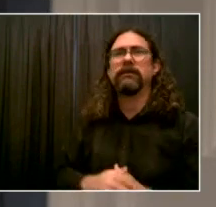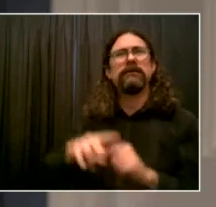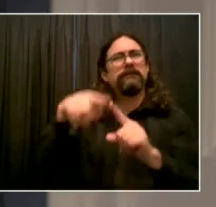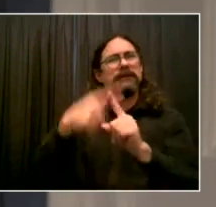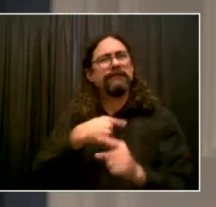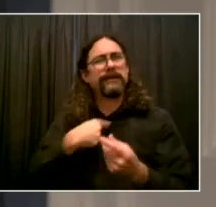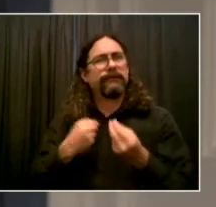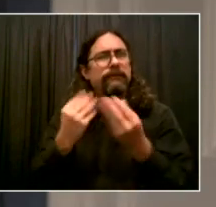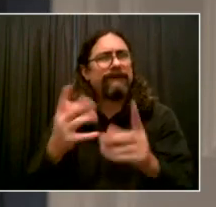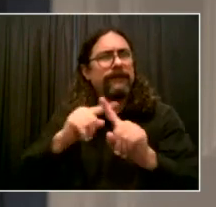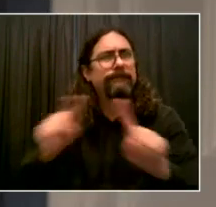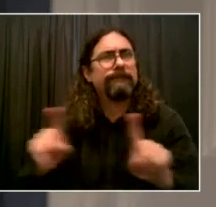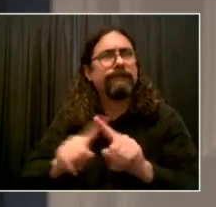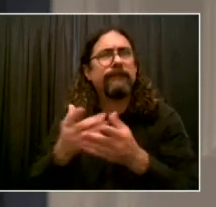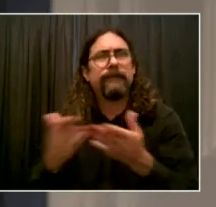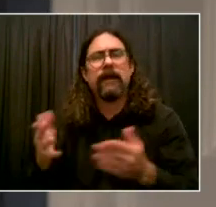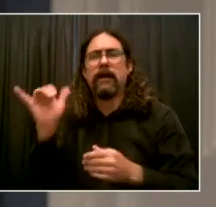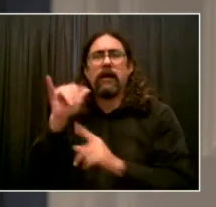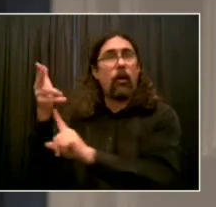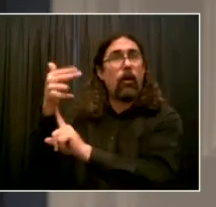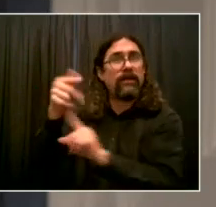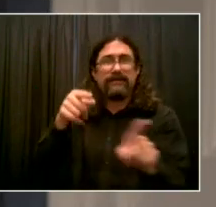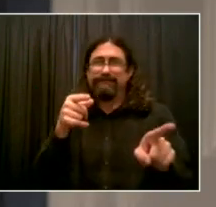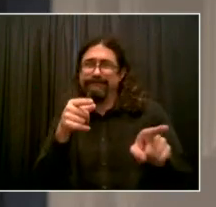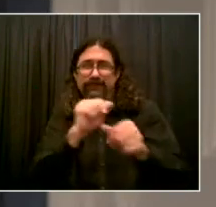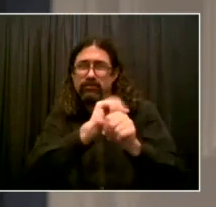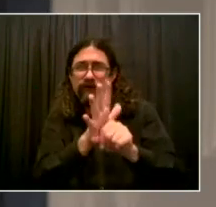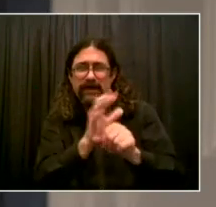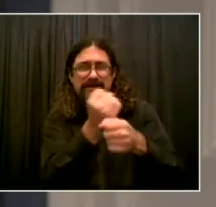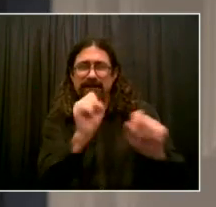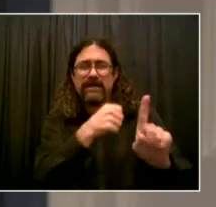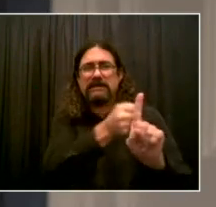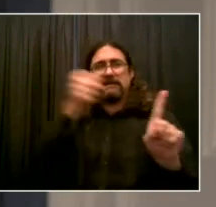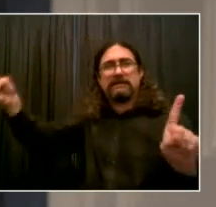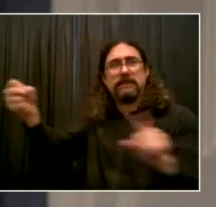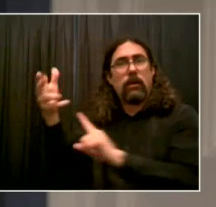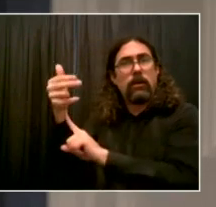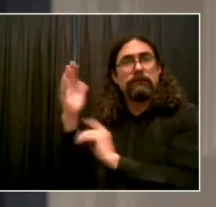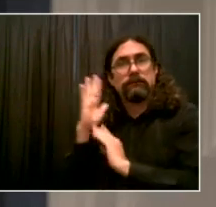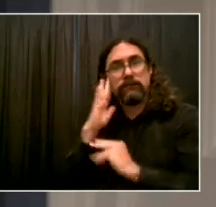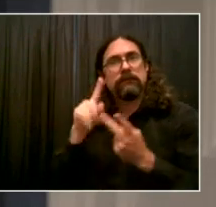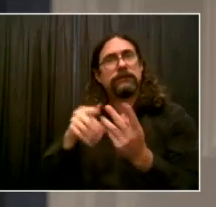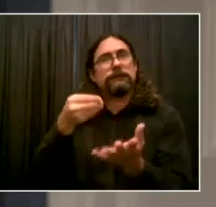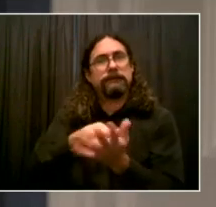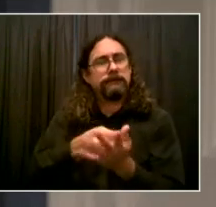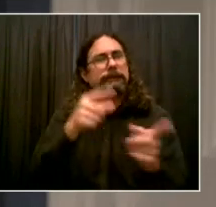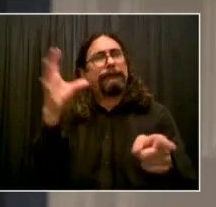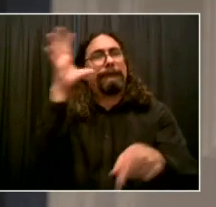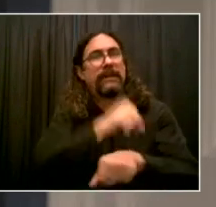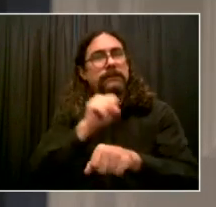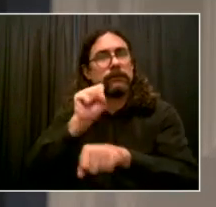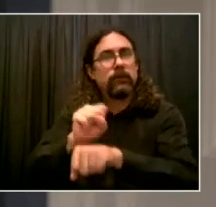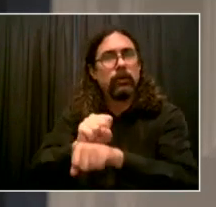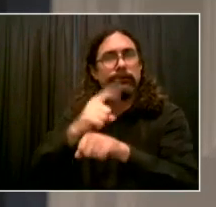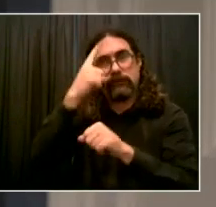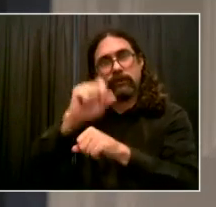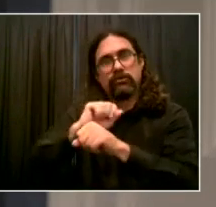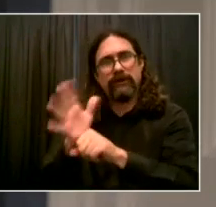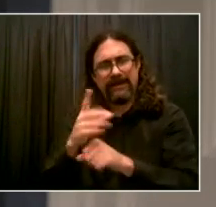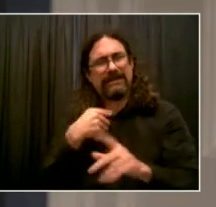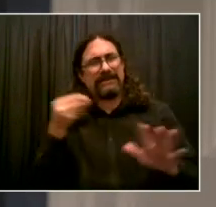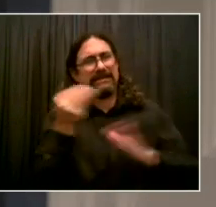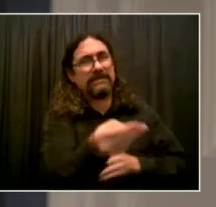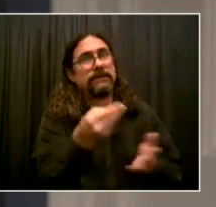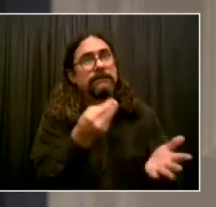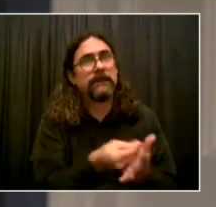qualify for paid sick leave, but the right thing to do is to stay home to keep their communities safe. Our tracers have also been able to connect New Yorkers to life-saving